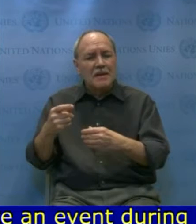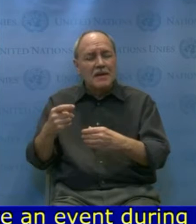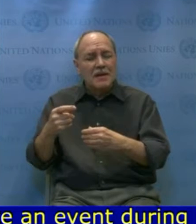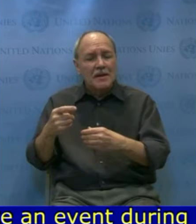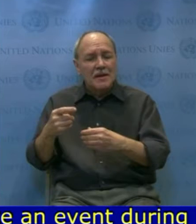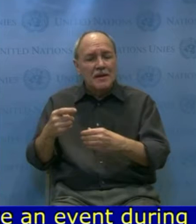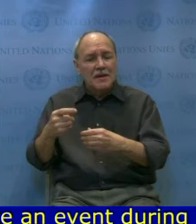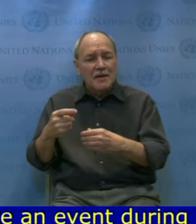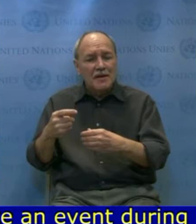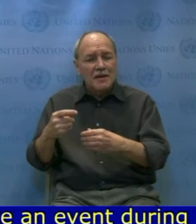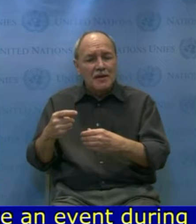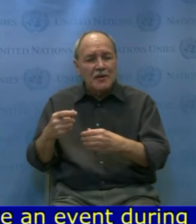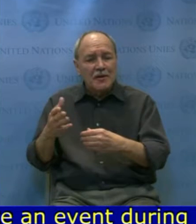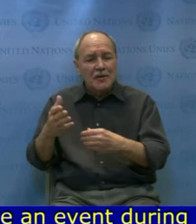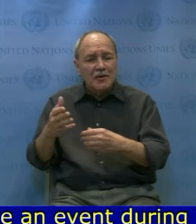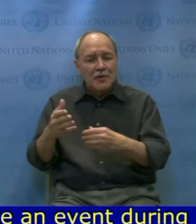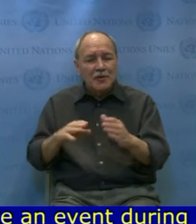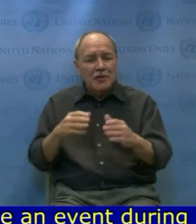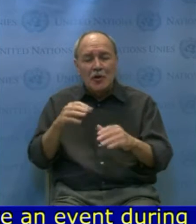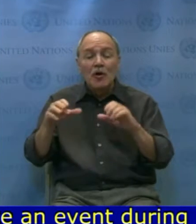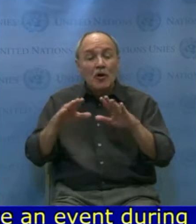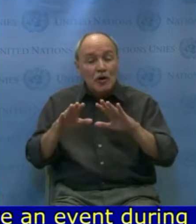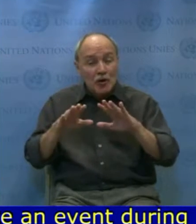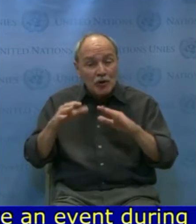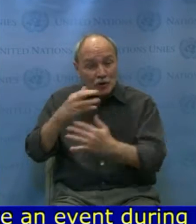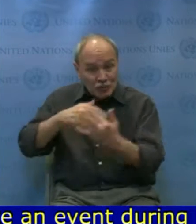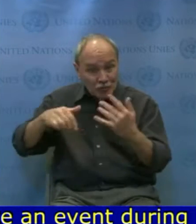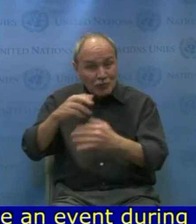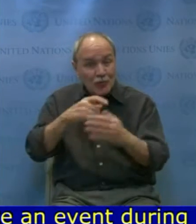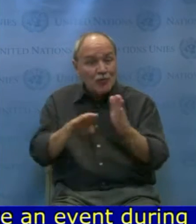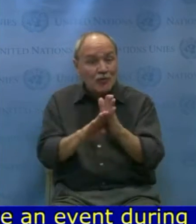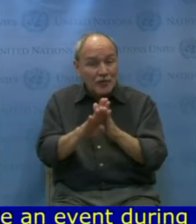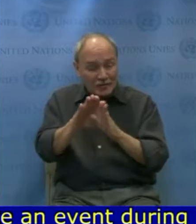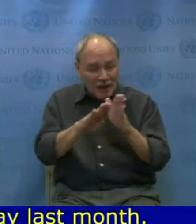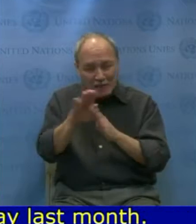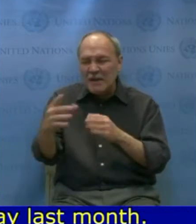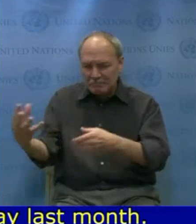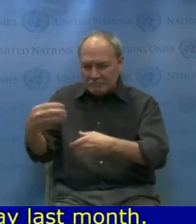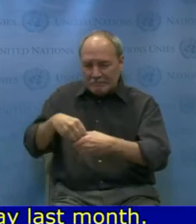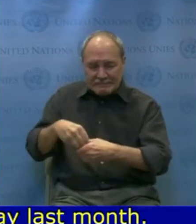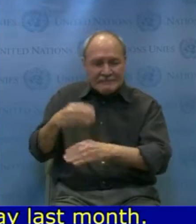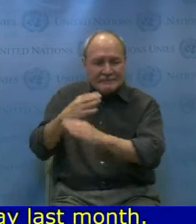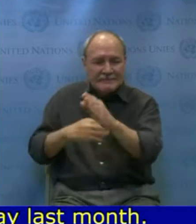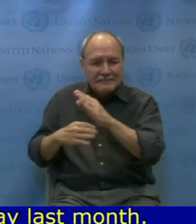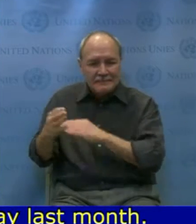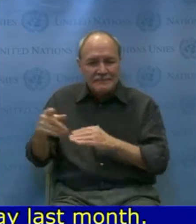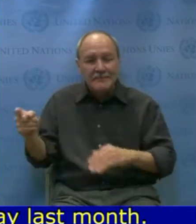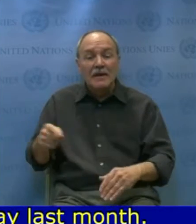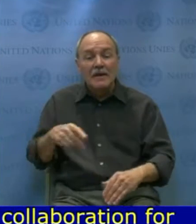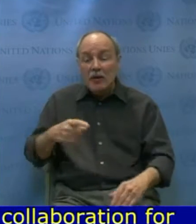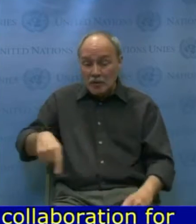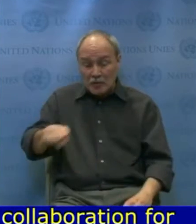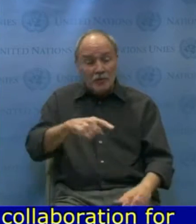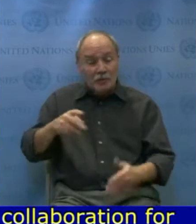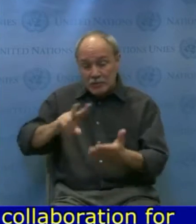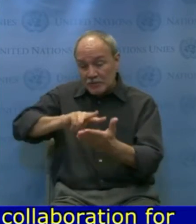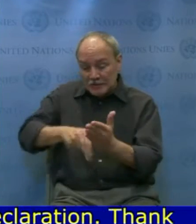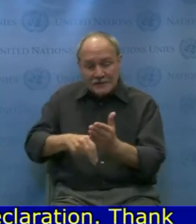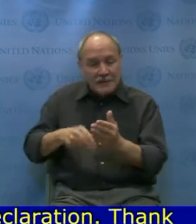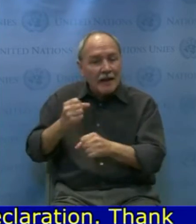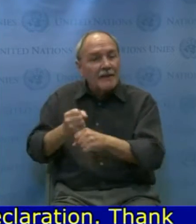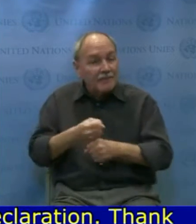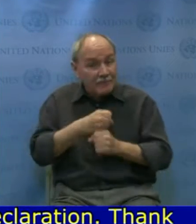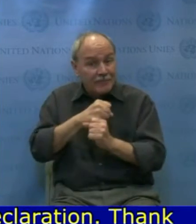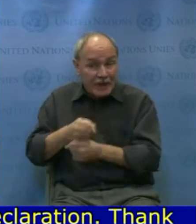and regional governments signed the Bennis Declaration. Thank you. Thank you. Thank you. I really